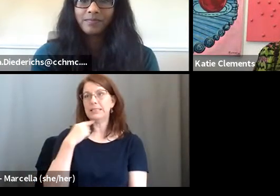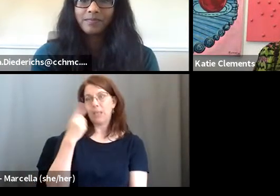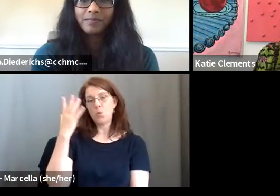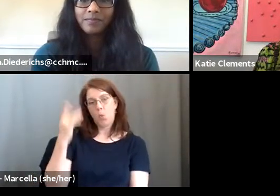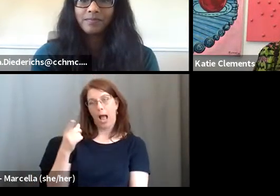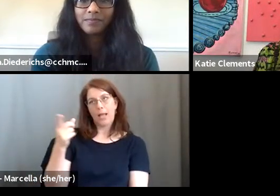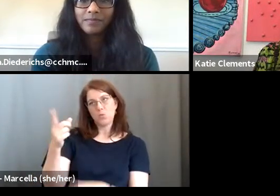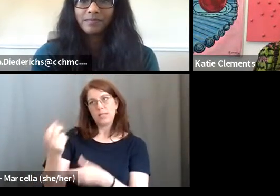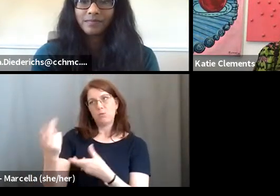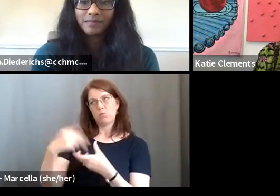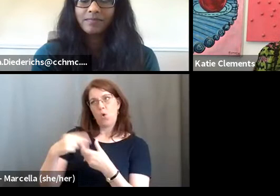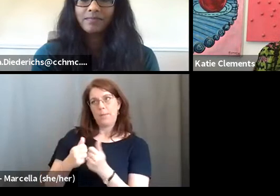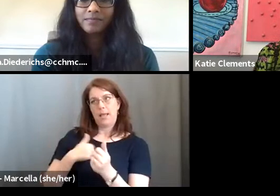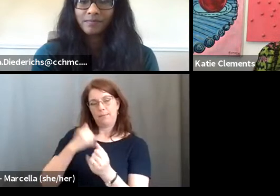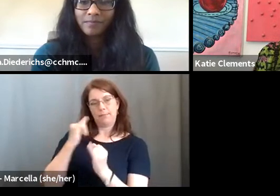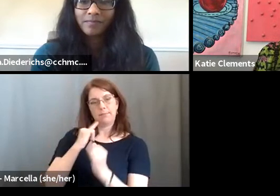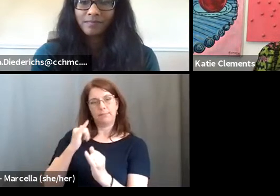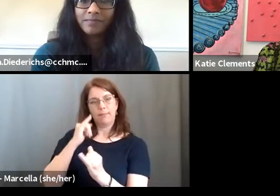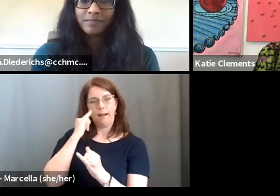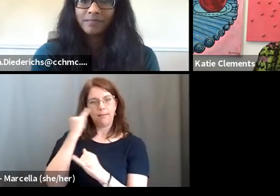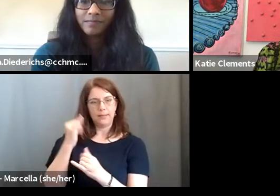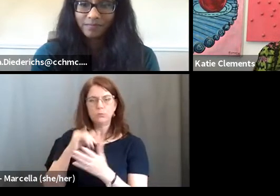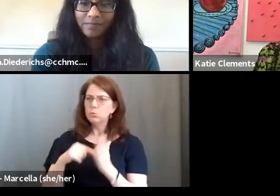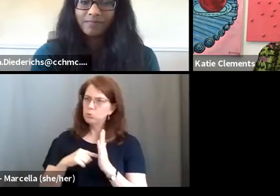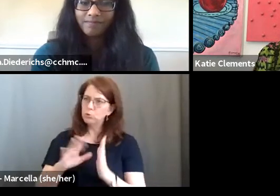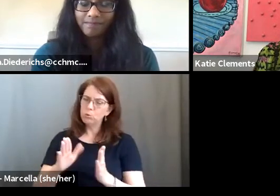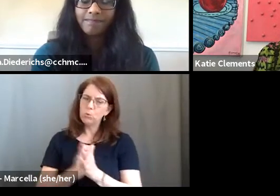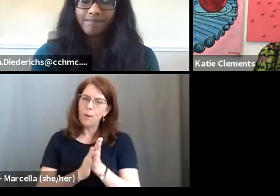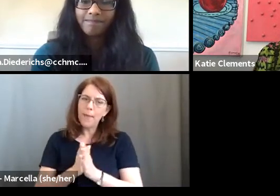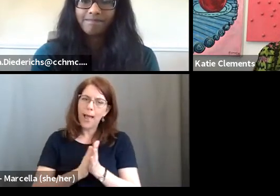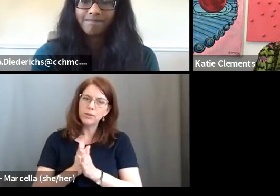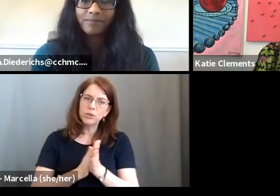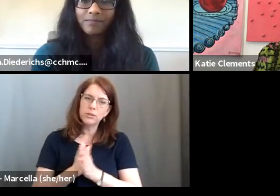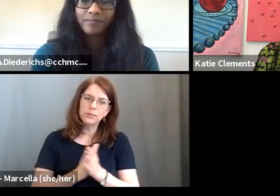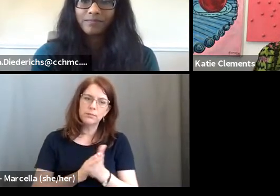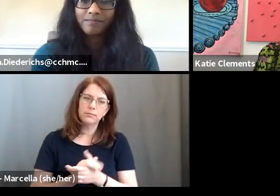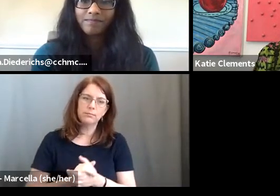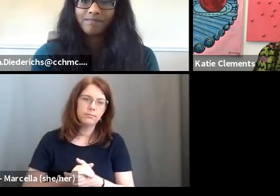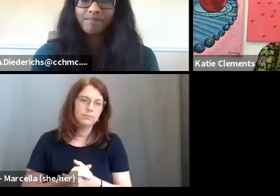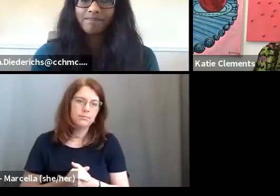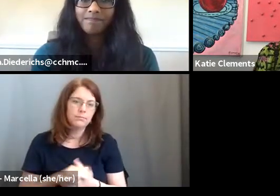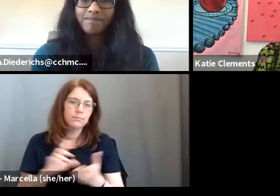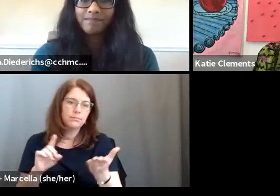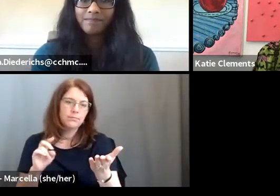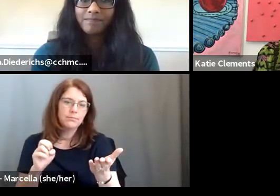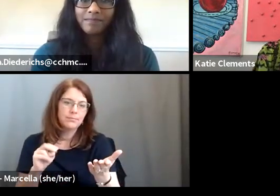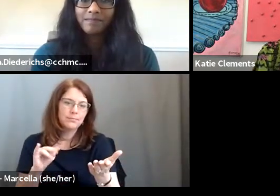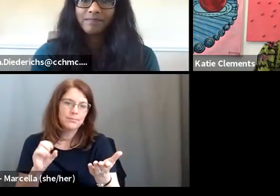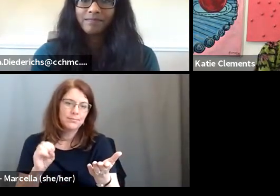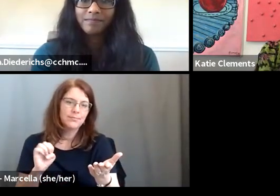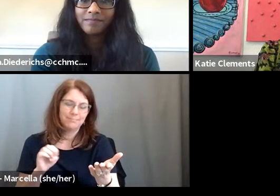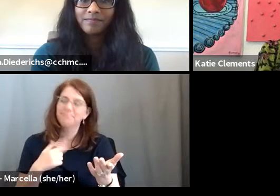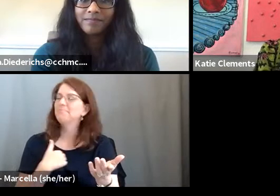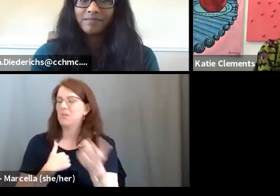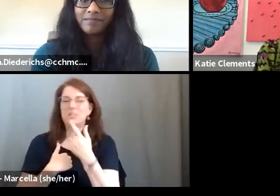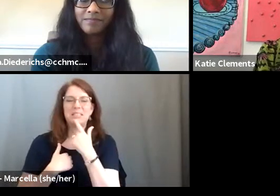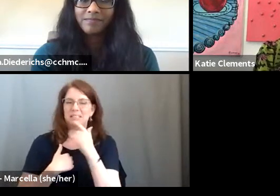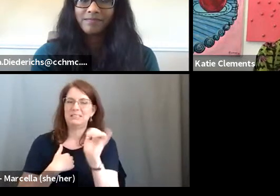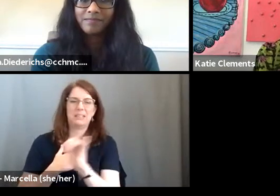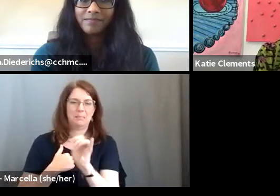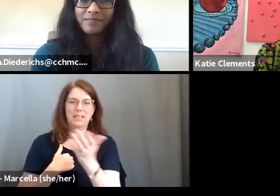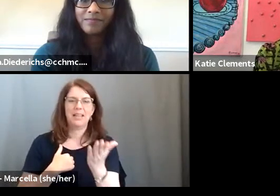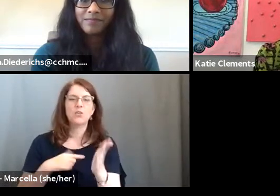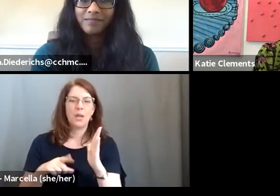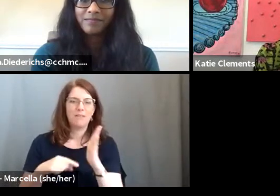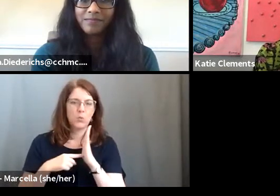sell you on that. Cause I think that's, that shows your passion. So, I mean, that's what I think. What do you think Denise? That's exactly what I was going to say is you have to